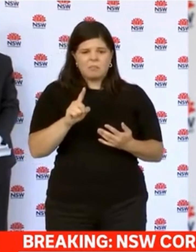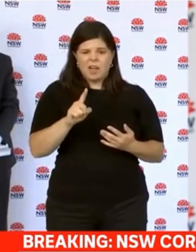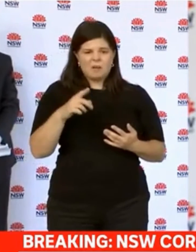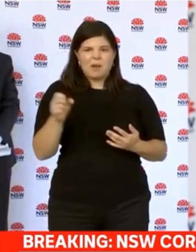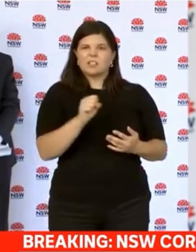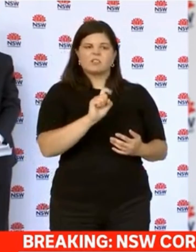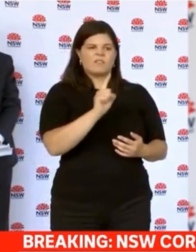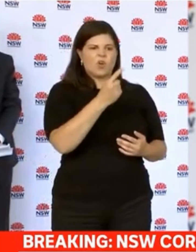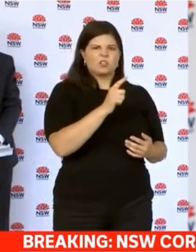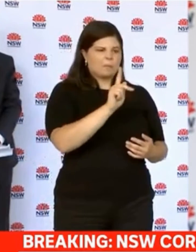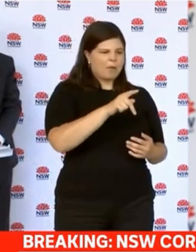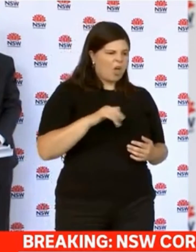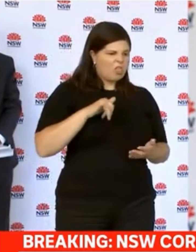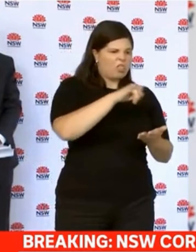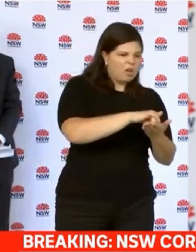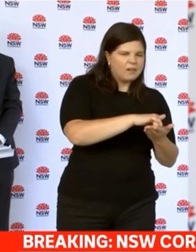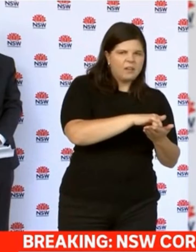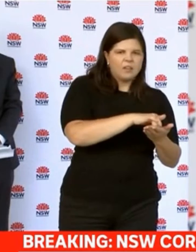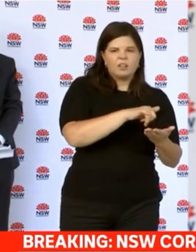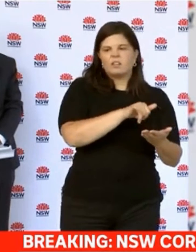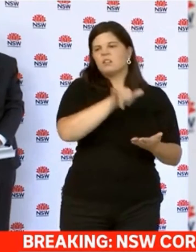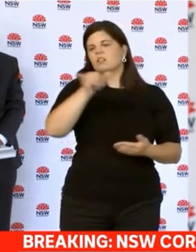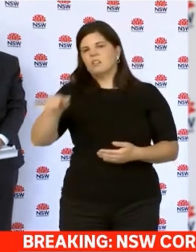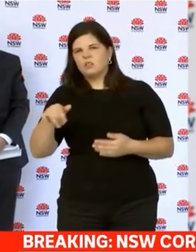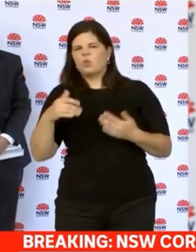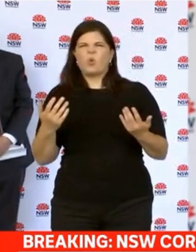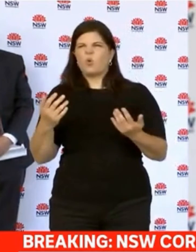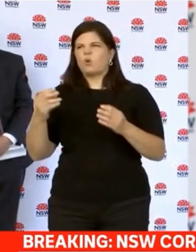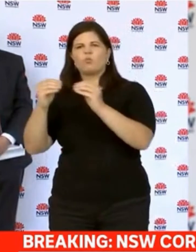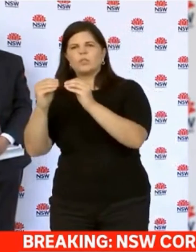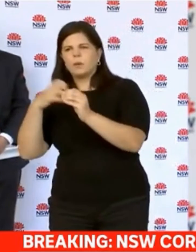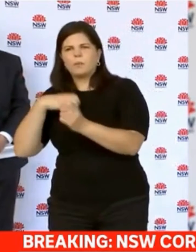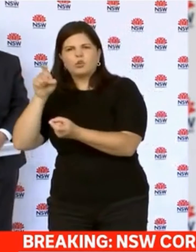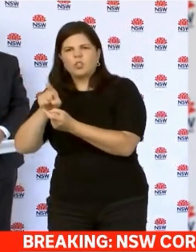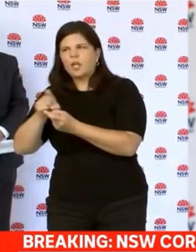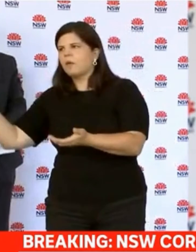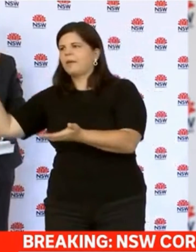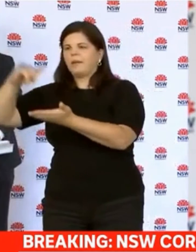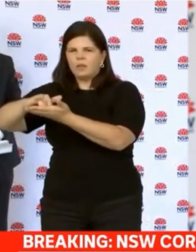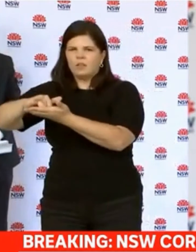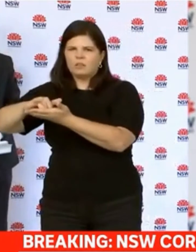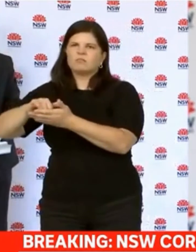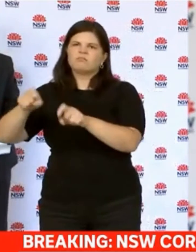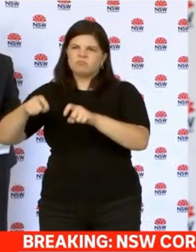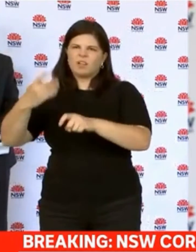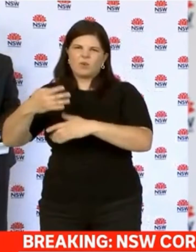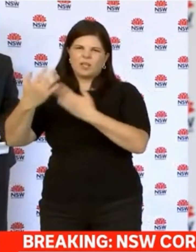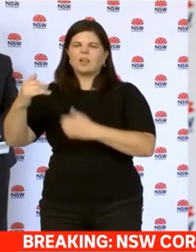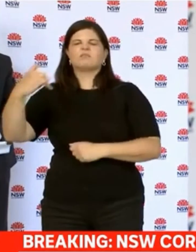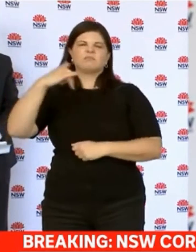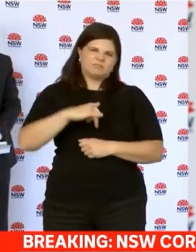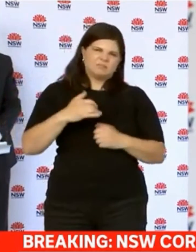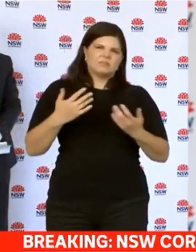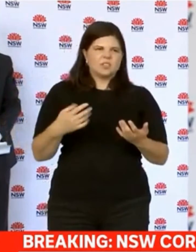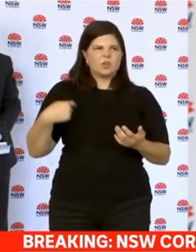to Australia is via Perth or via Brisbane. And we have to accept that. I think what all of us need to do as state leaders is accept that this is a shared responsibility